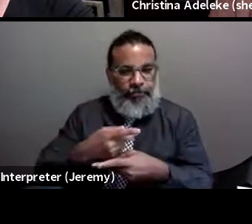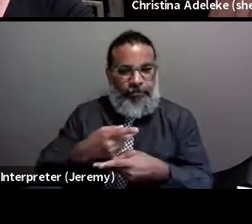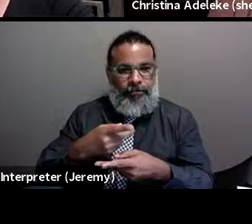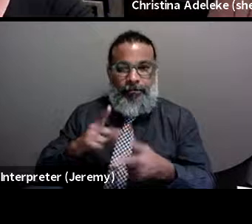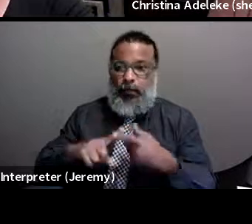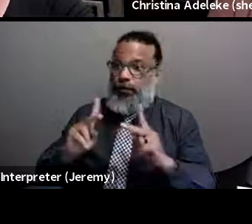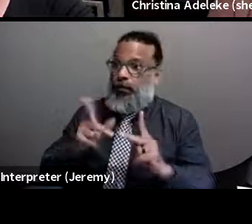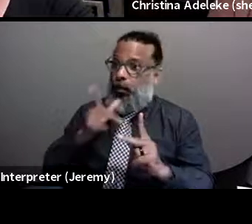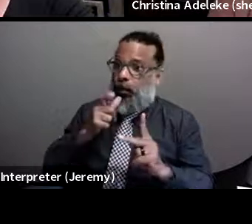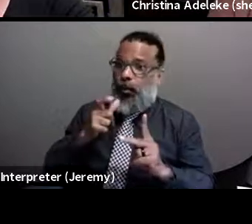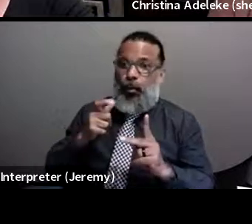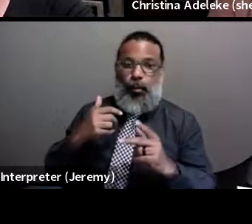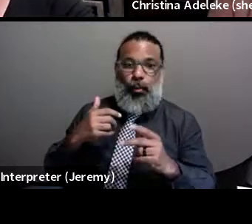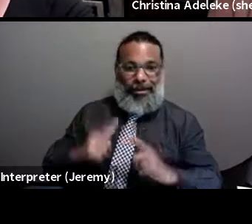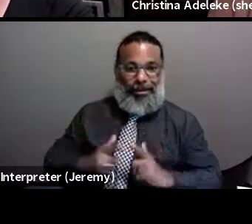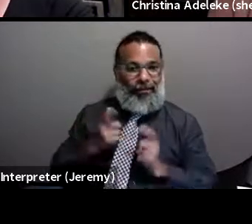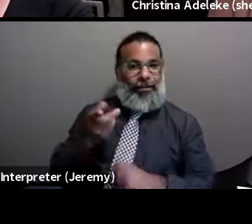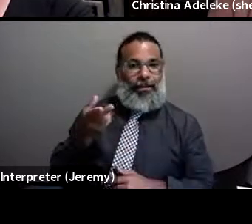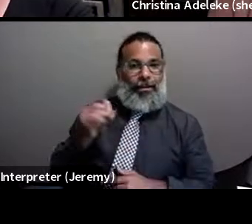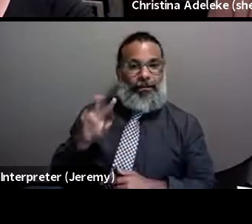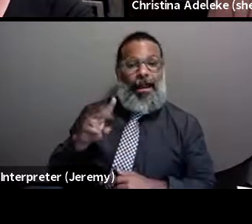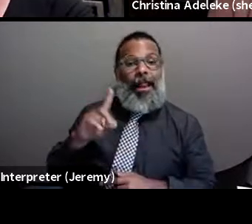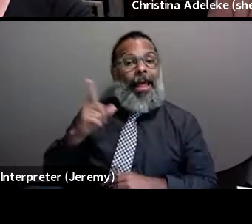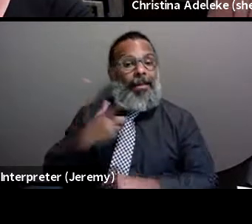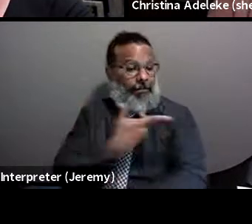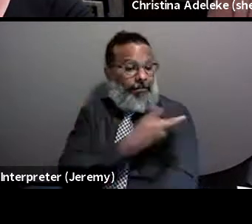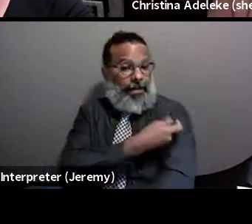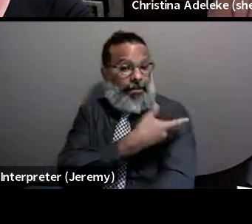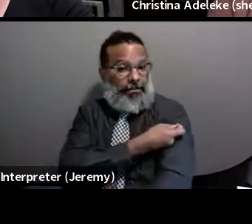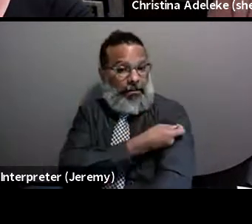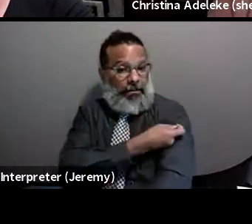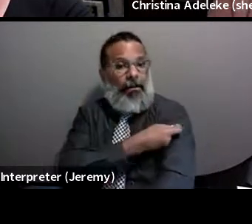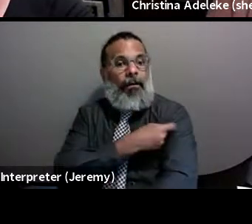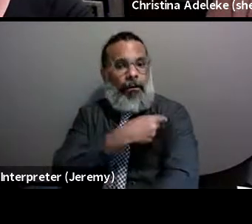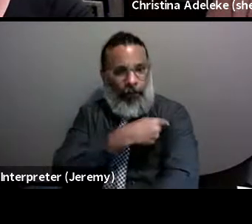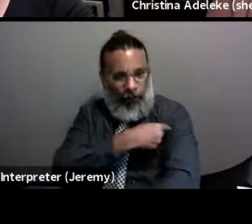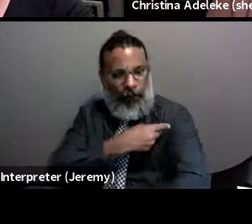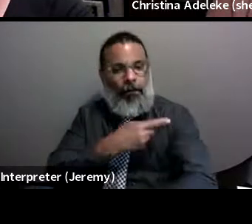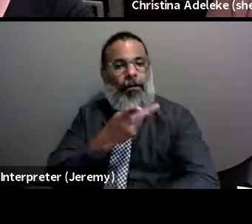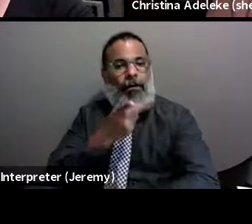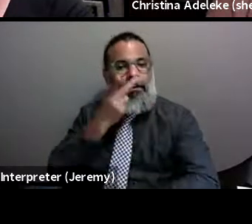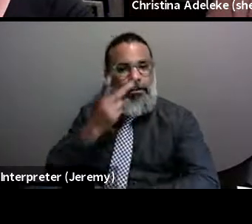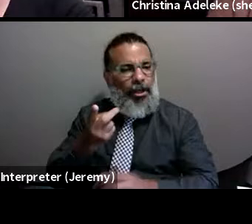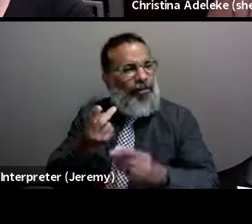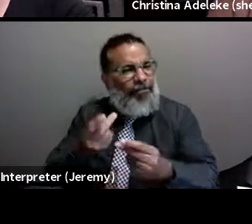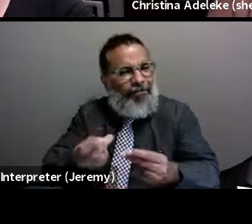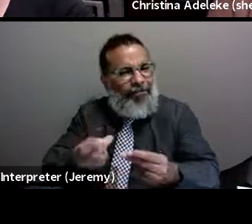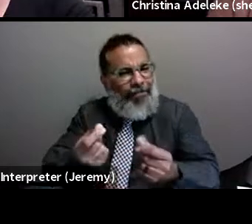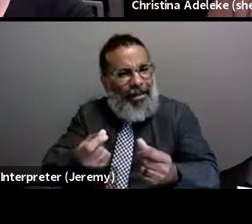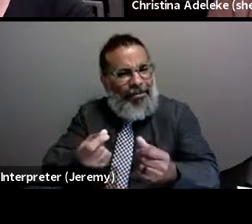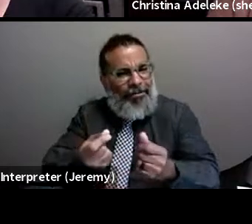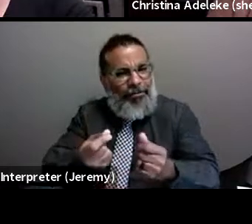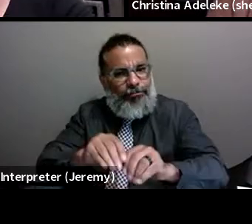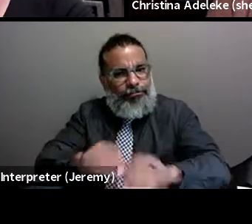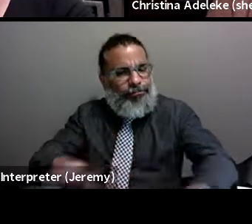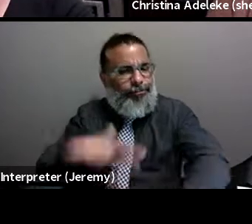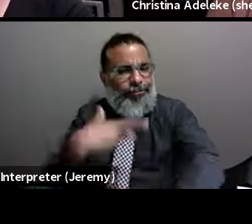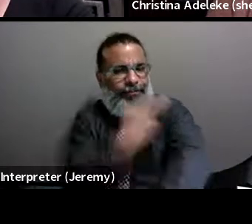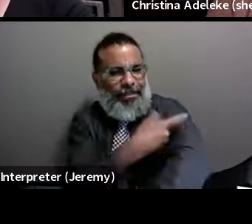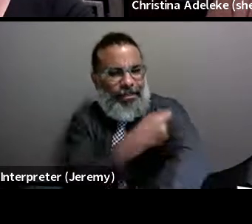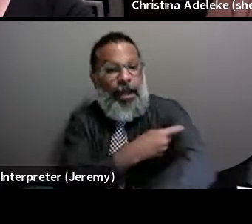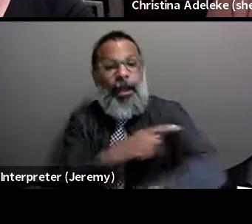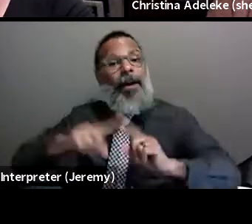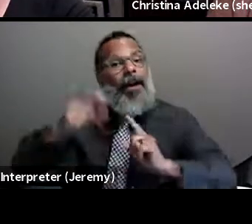living with HIV. I mean, like the vaccine, we were able to find such a fast way to get the vaccine, but that